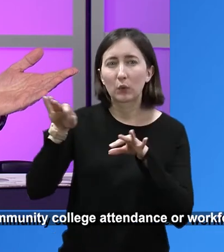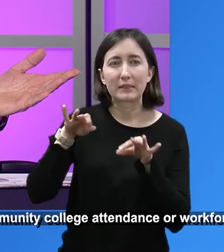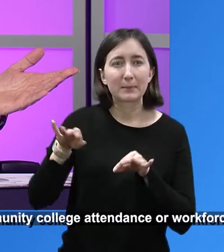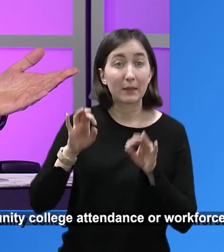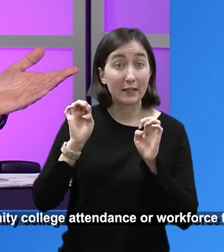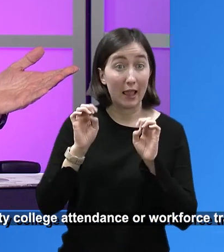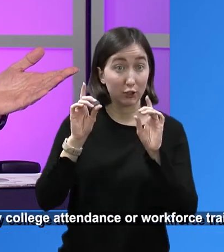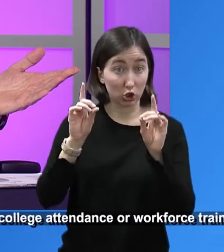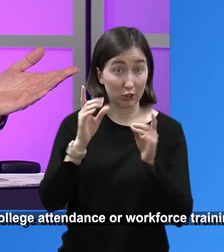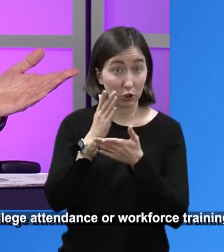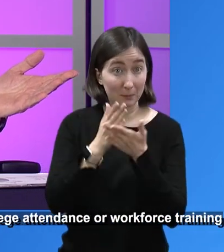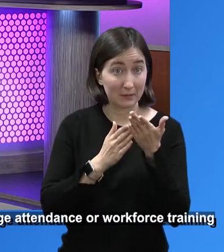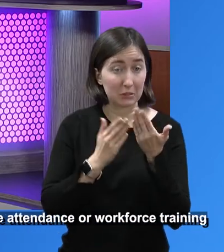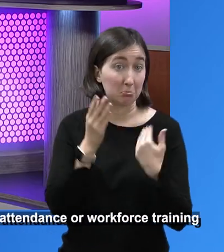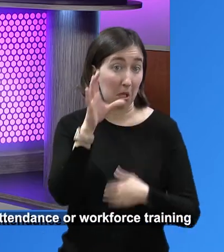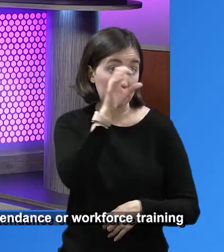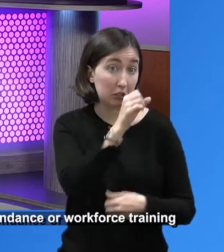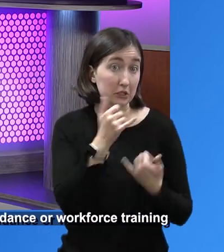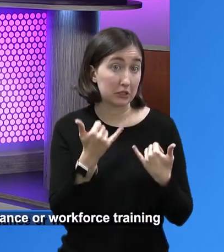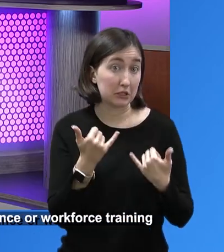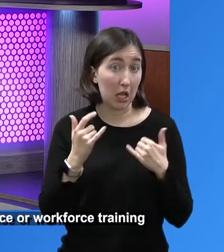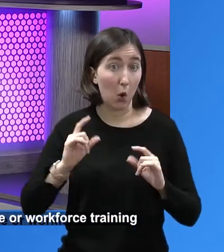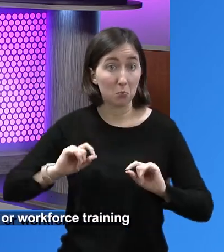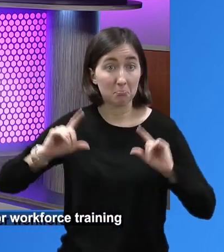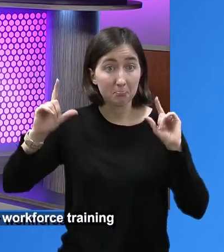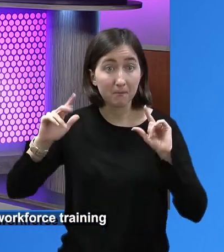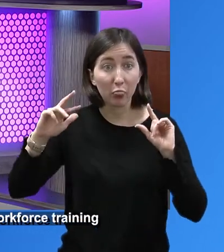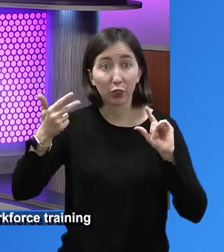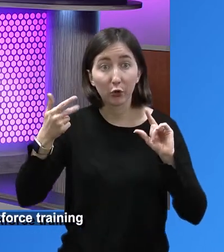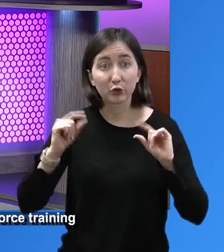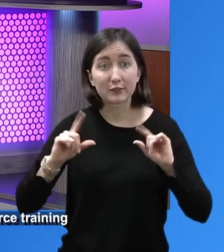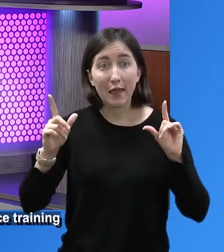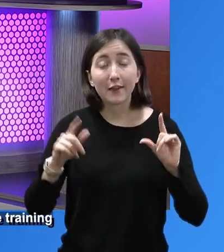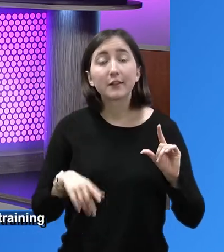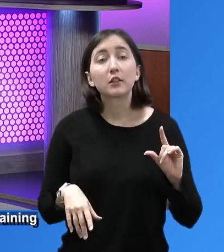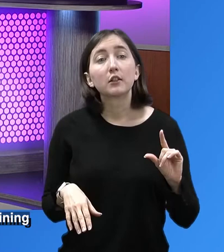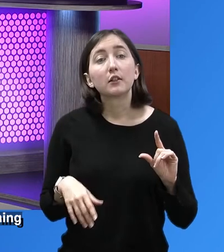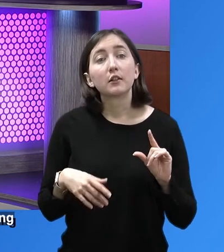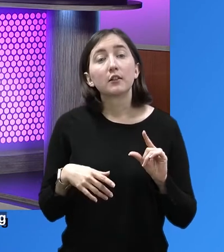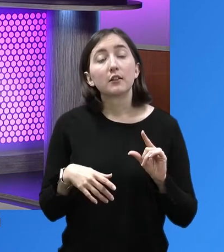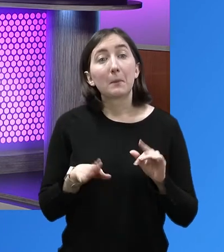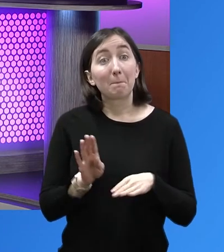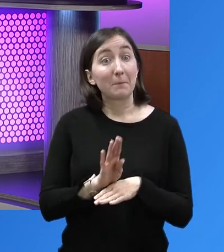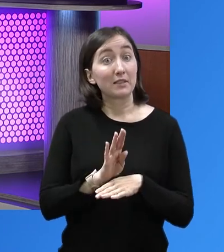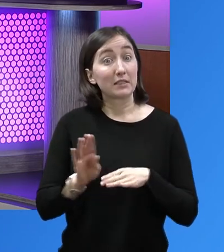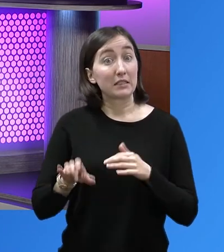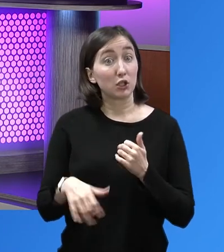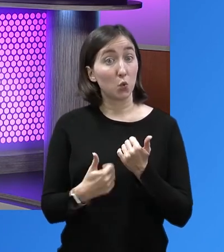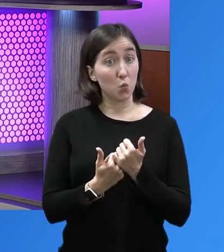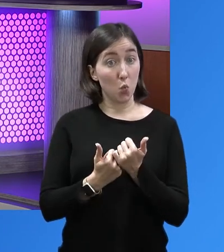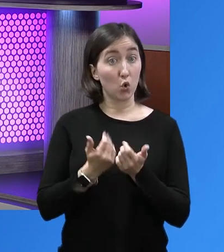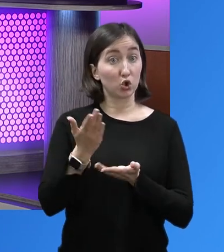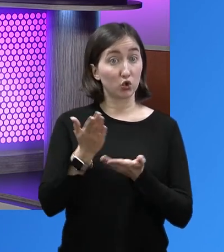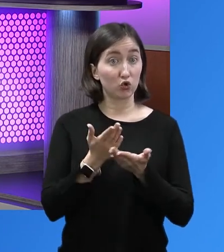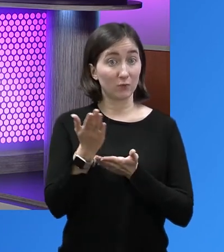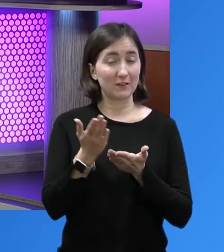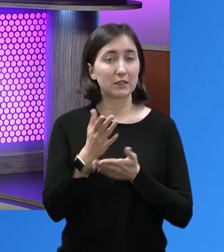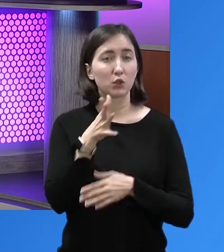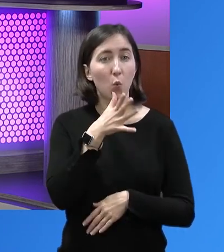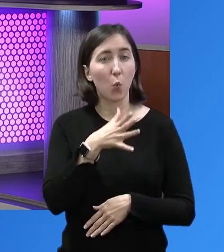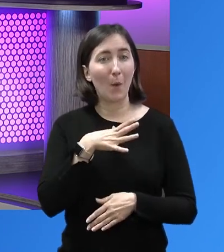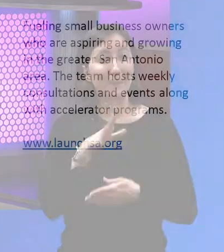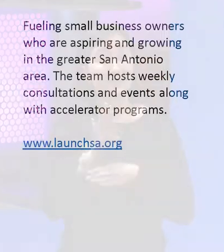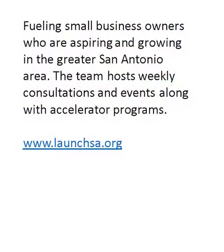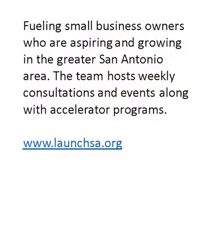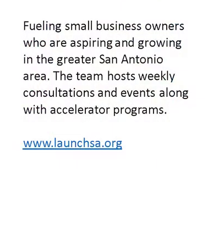education piece through the different, we're going to be, I guess we can go to the, the next slide. Sure. That we talk about our business